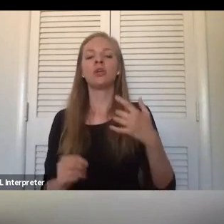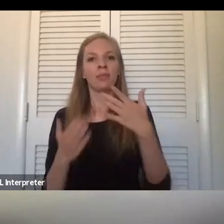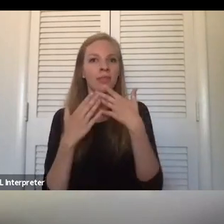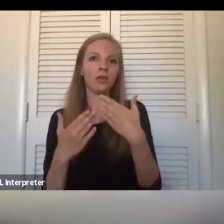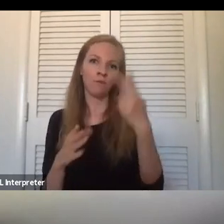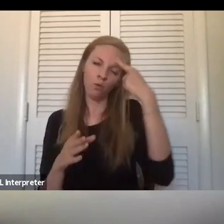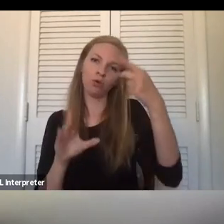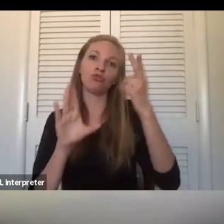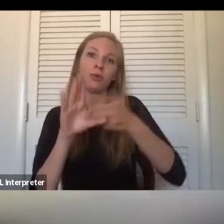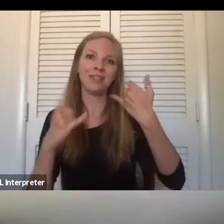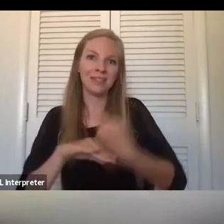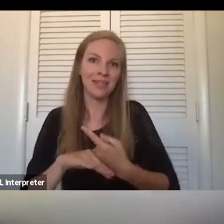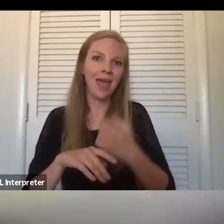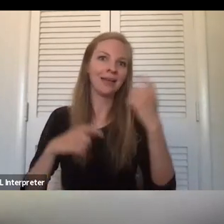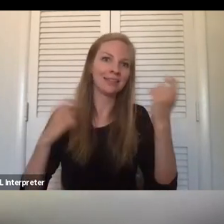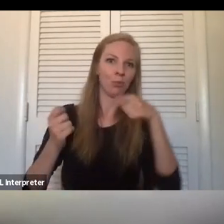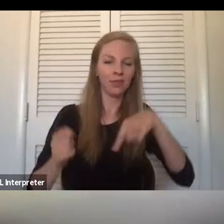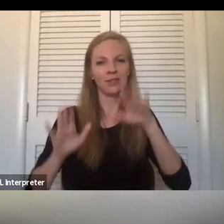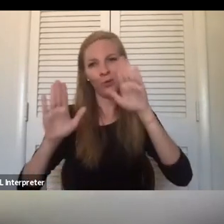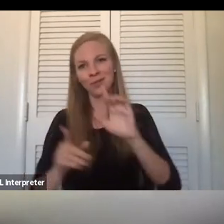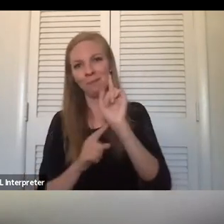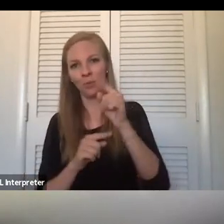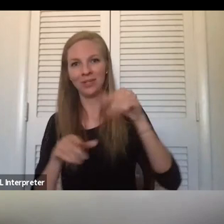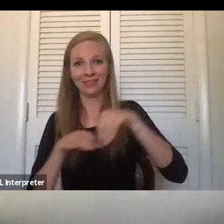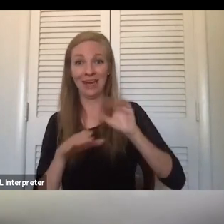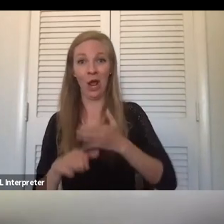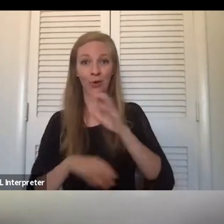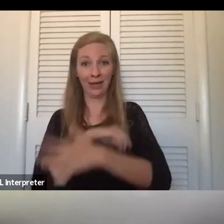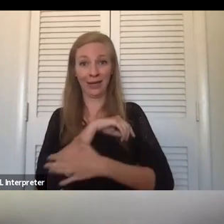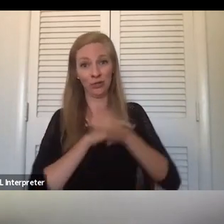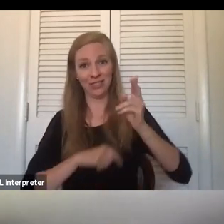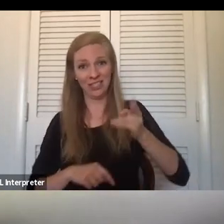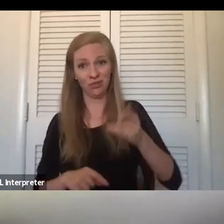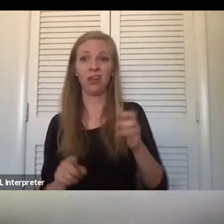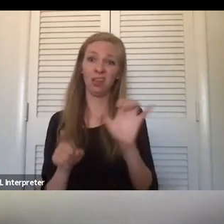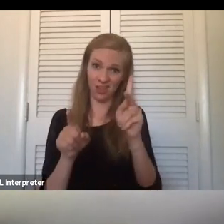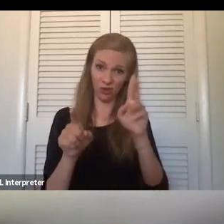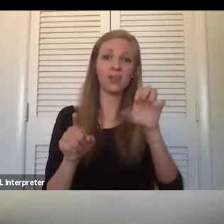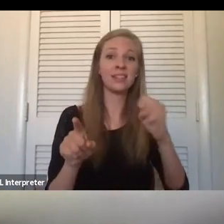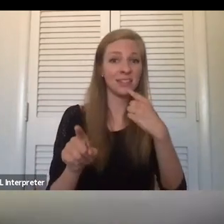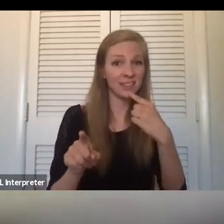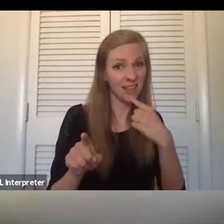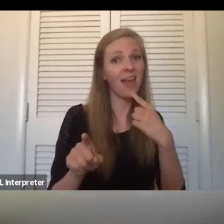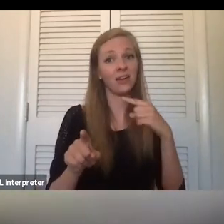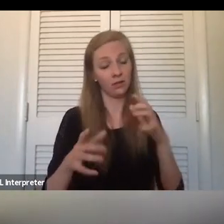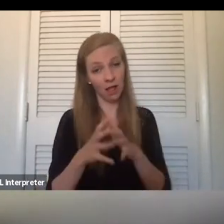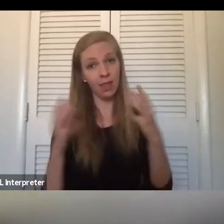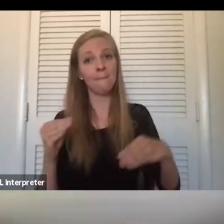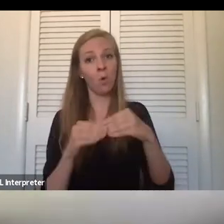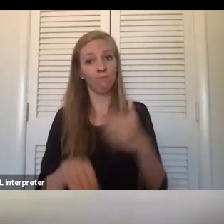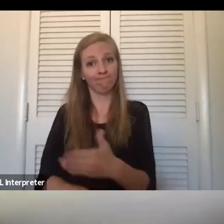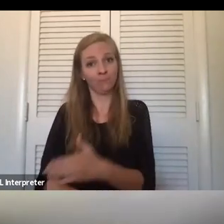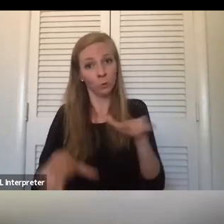this great moment in our country's history. Like Chris said, there's a lot more to do. The ADA is the minimum. And, um,